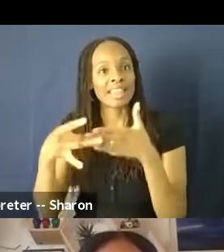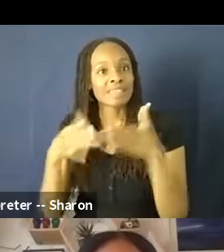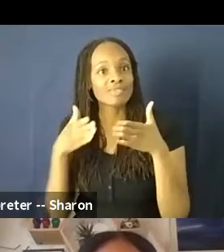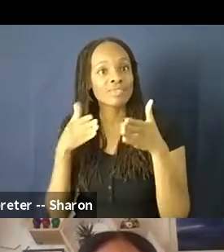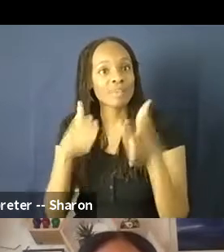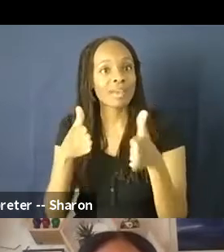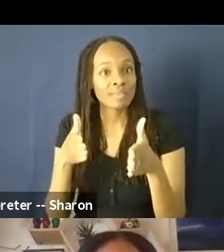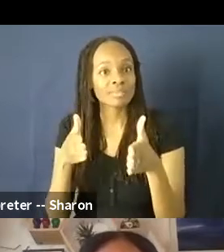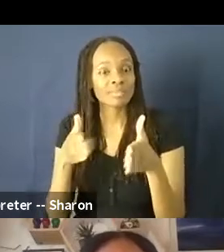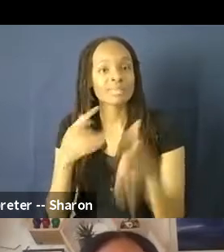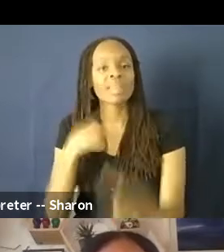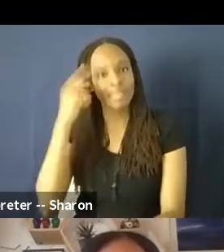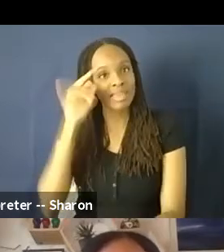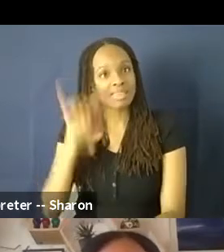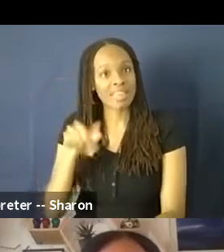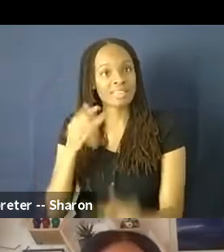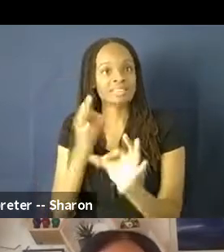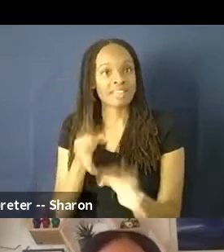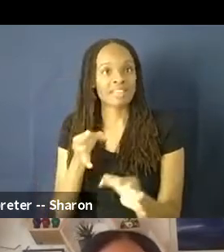think that's definitely another, you know, another way in.